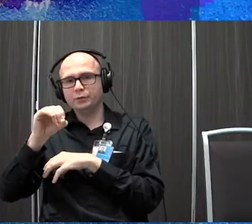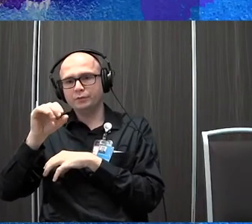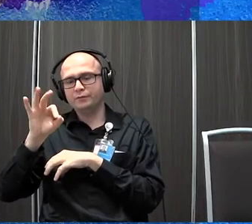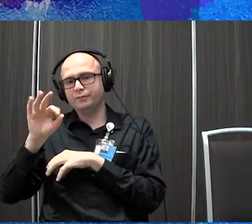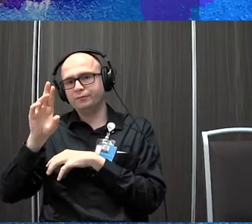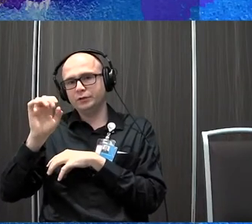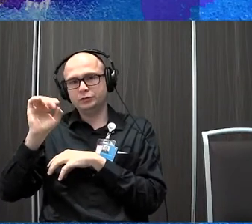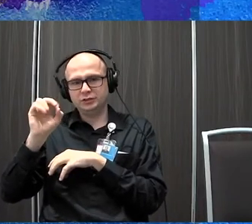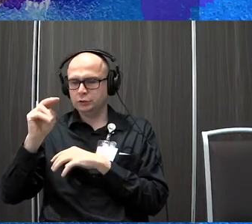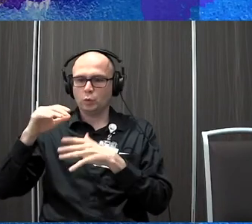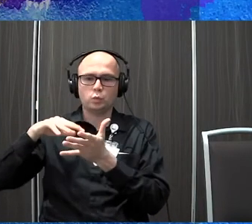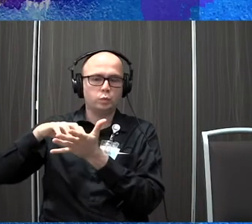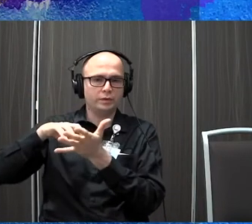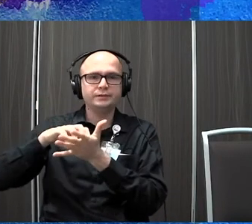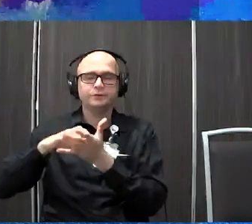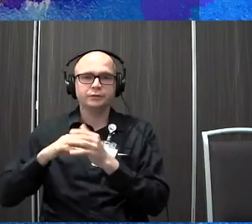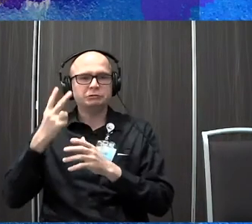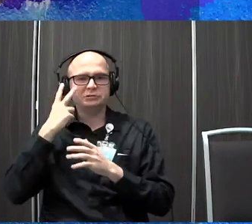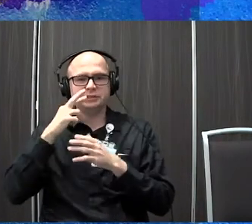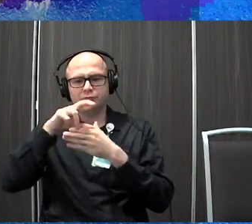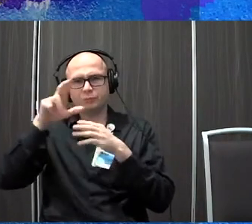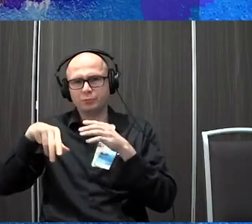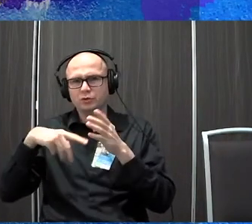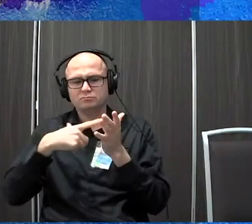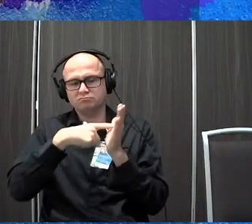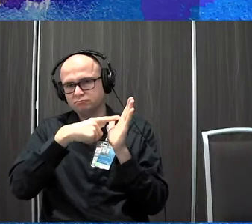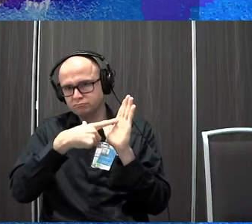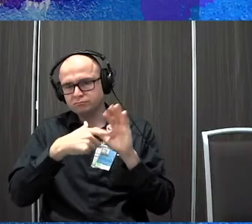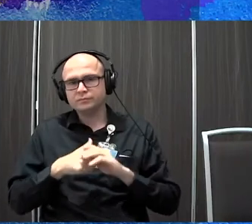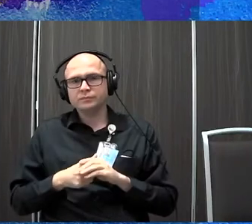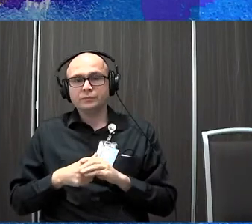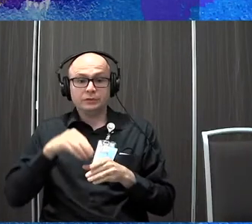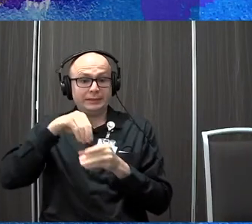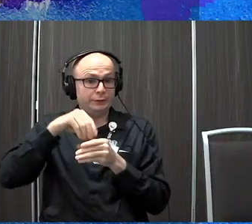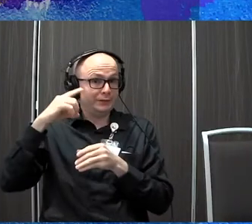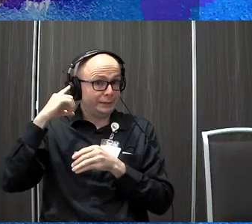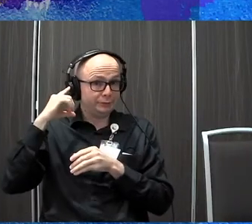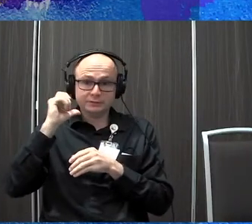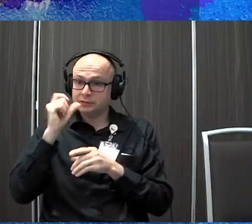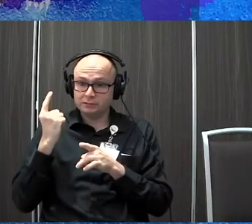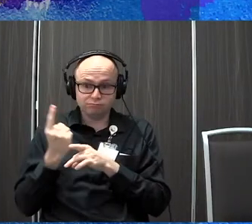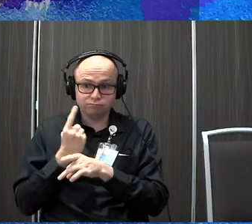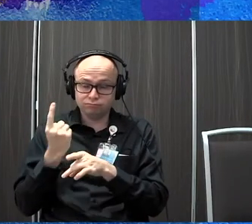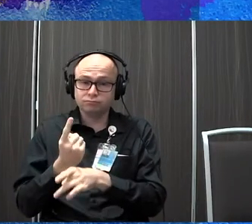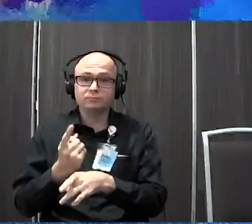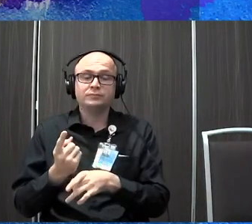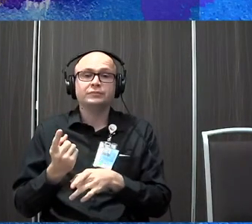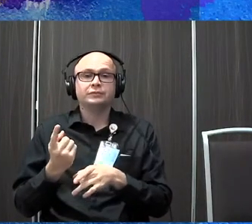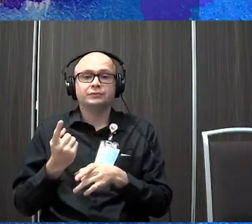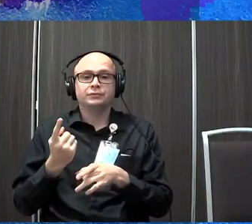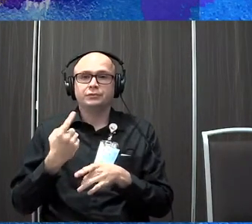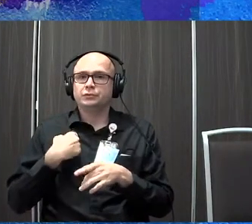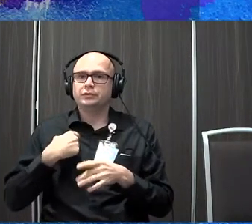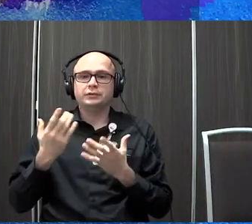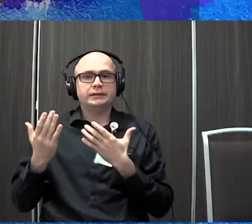reports and things along that line. So when we know that those inner ears are not doing what they're supposed to be doing, we need to,